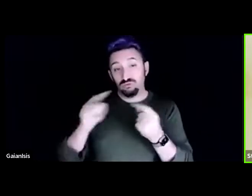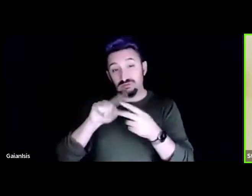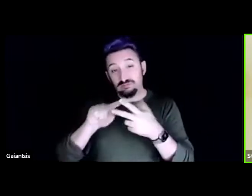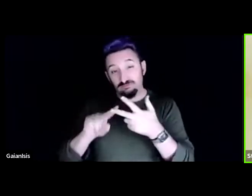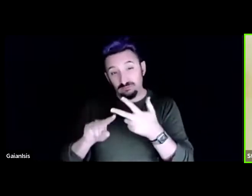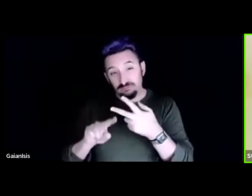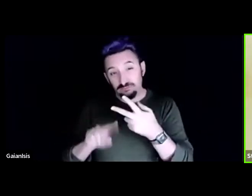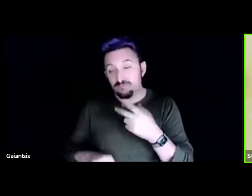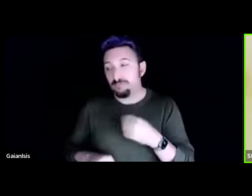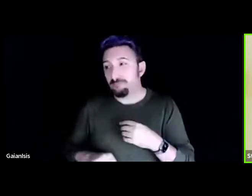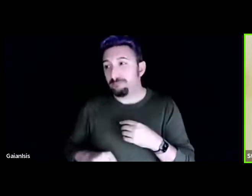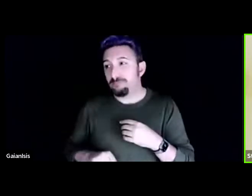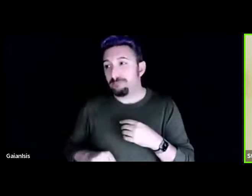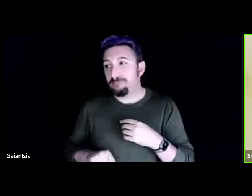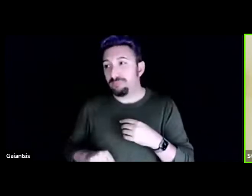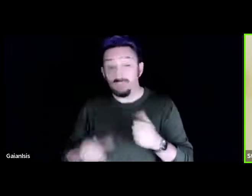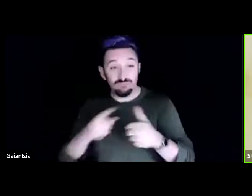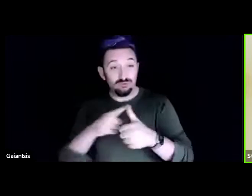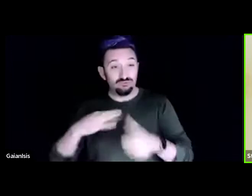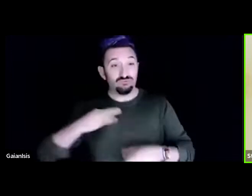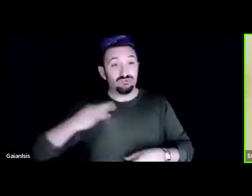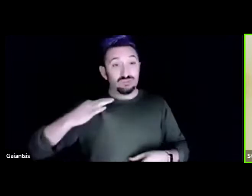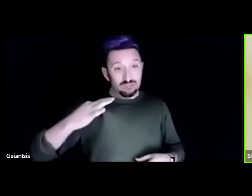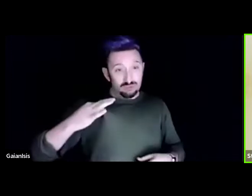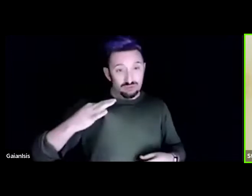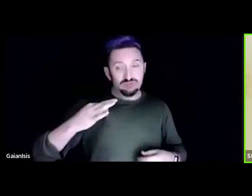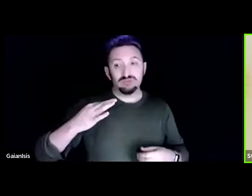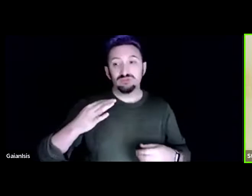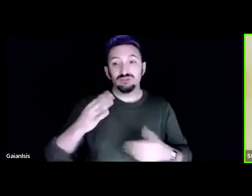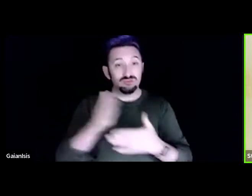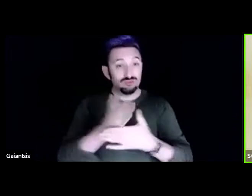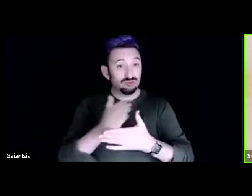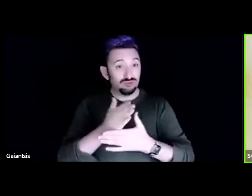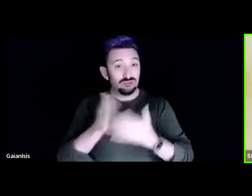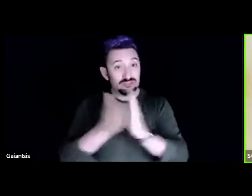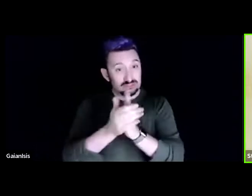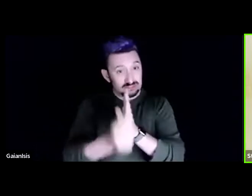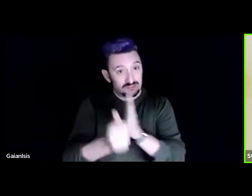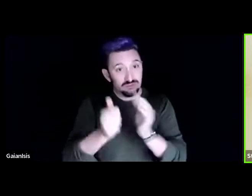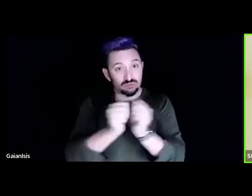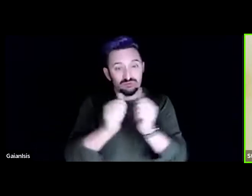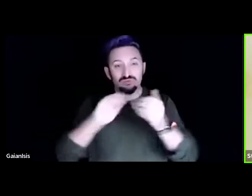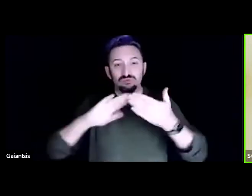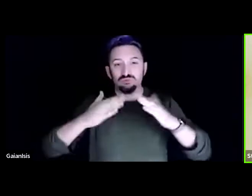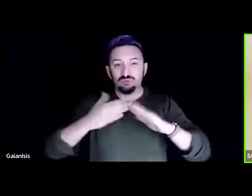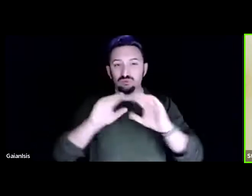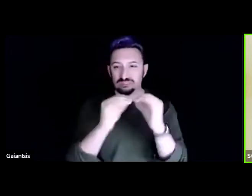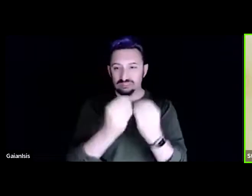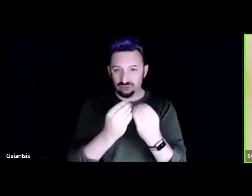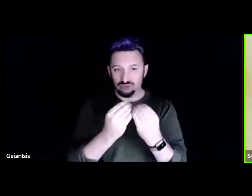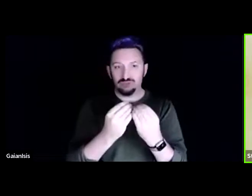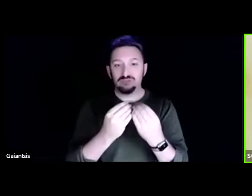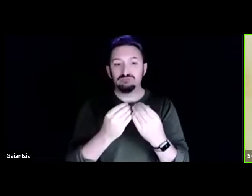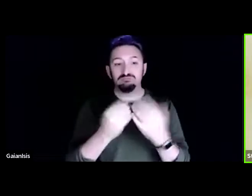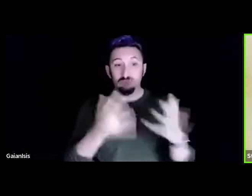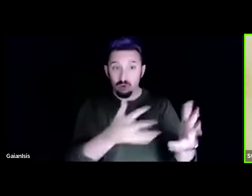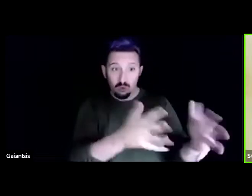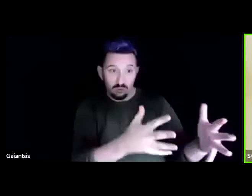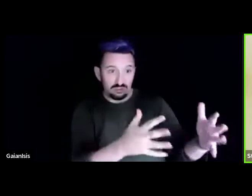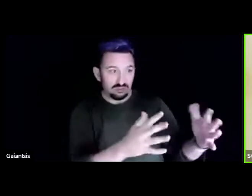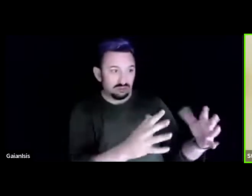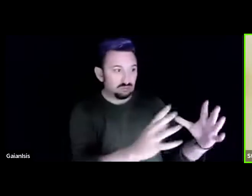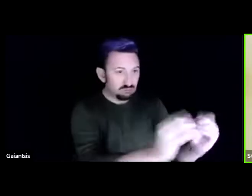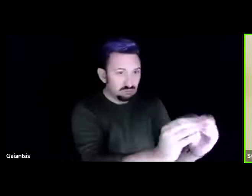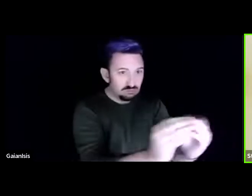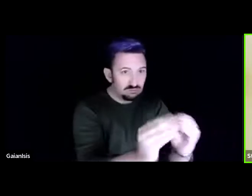volunteering and by sharing our skills with community organizations that are doing things and needing some help with it.